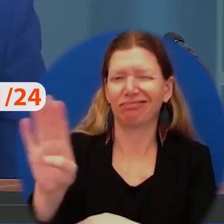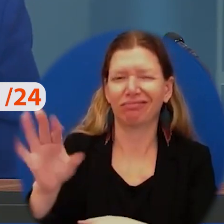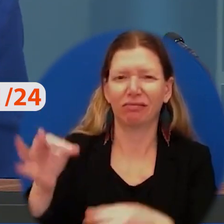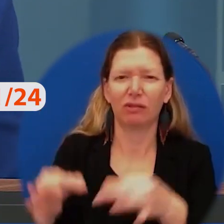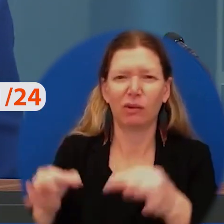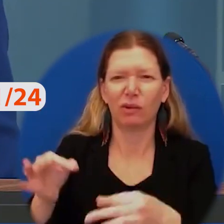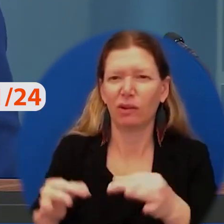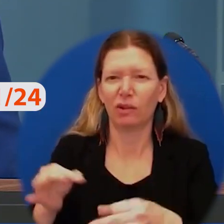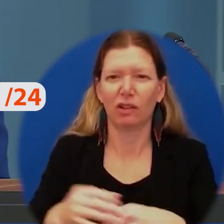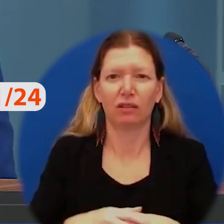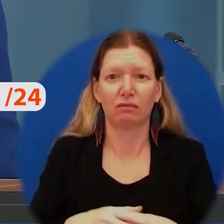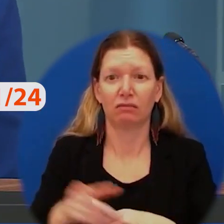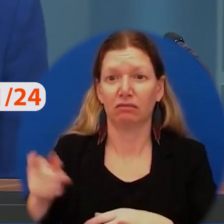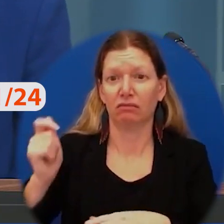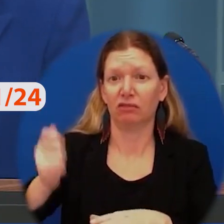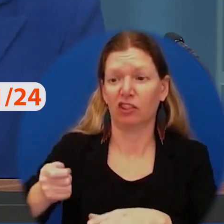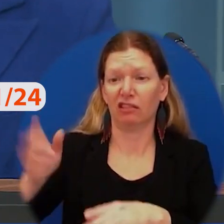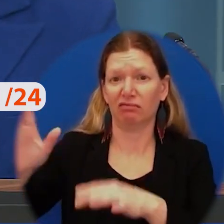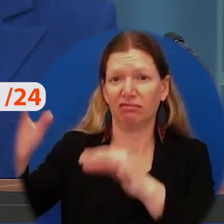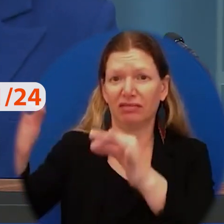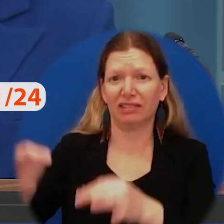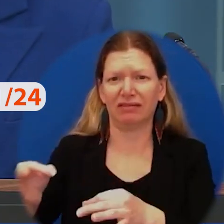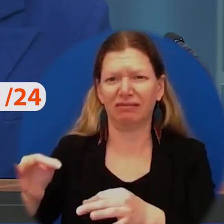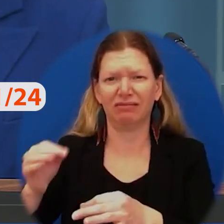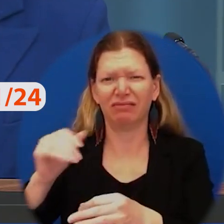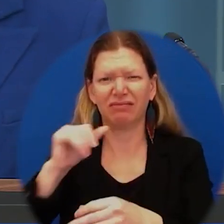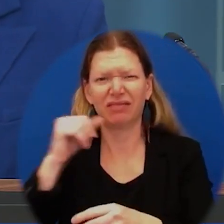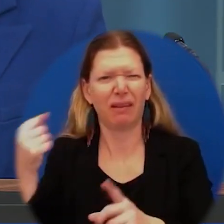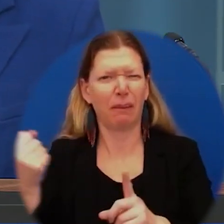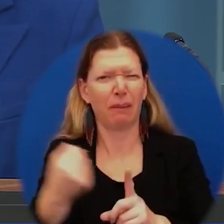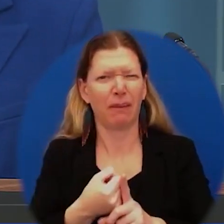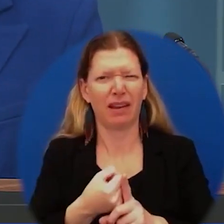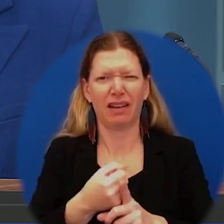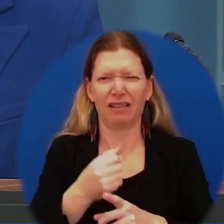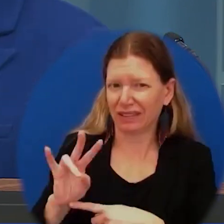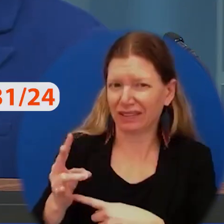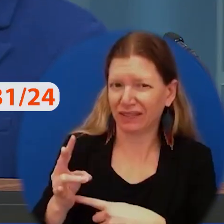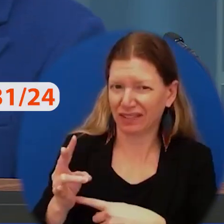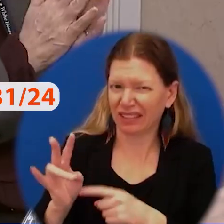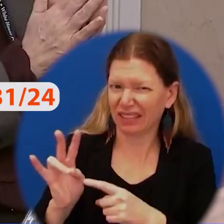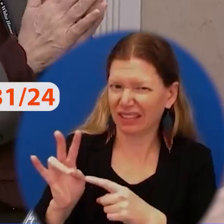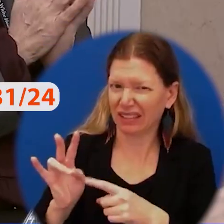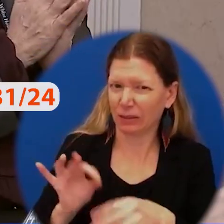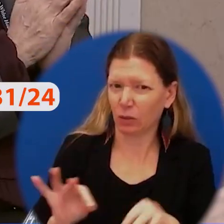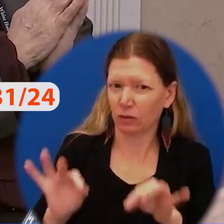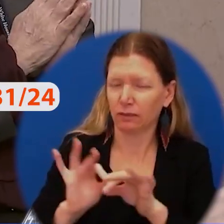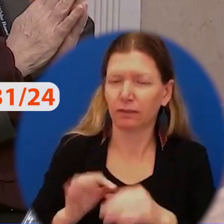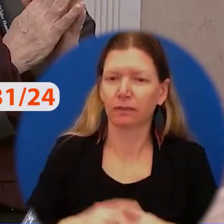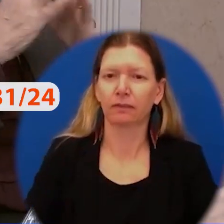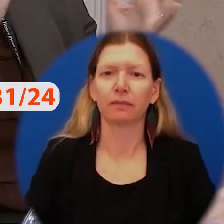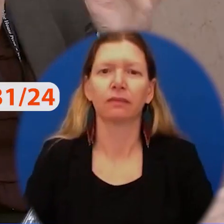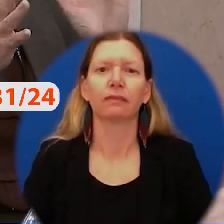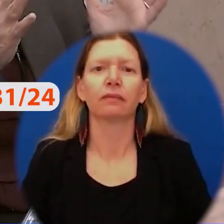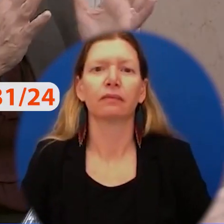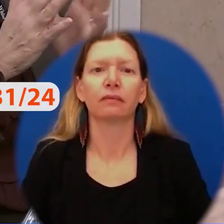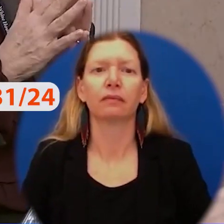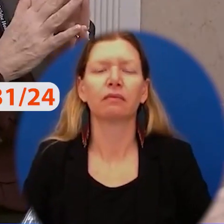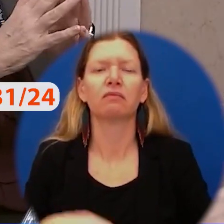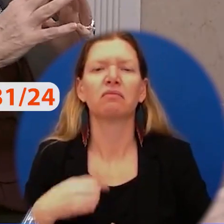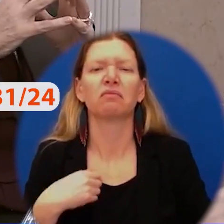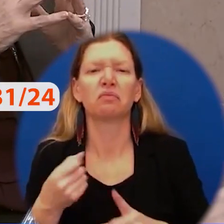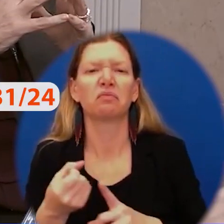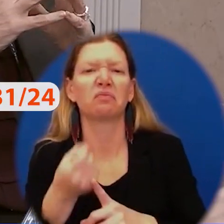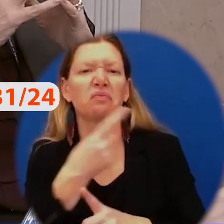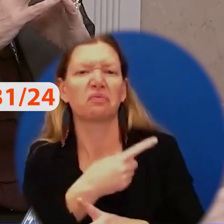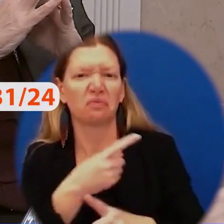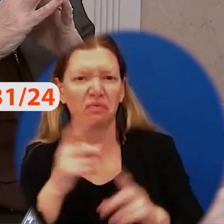this administration at all. It just doesn't. So I really don't have anything more to share from here. There have been notable exchanges on